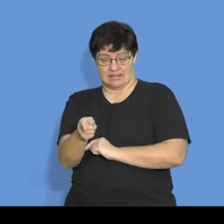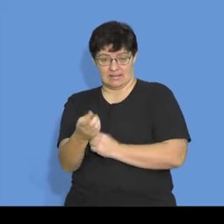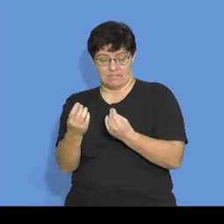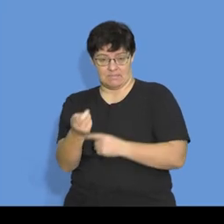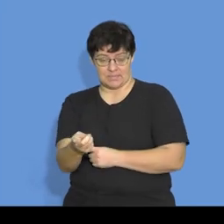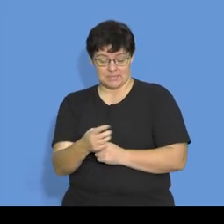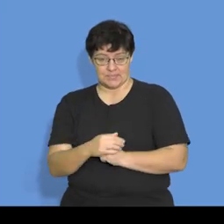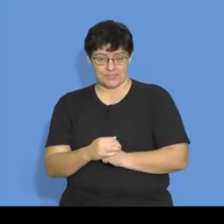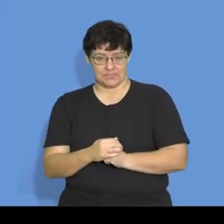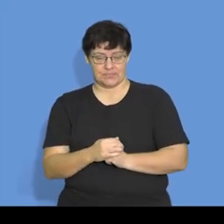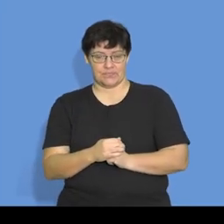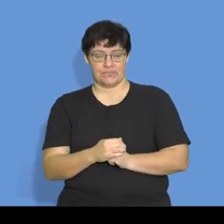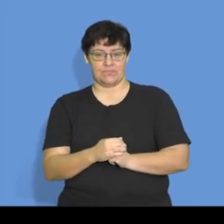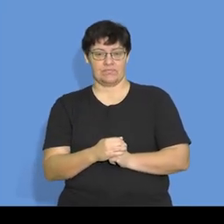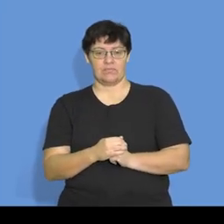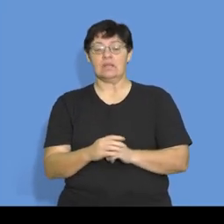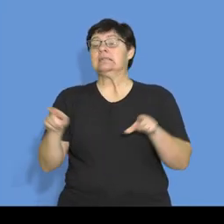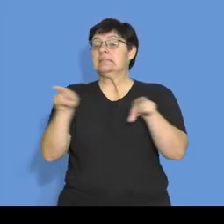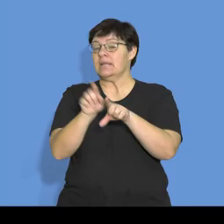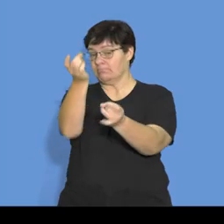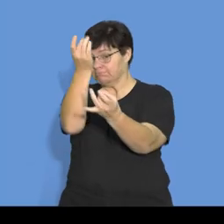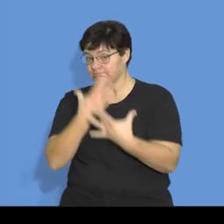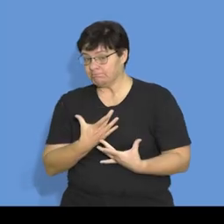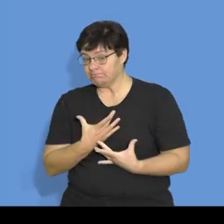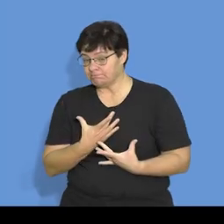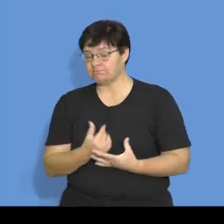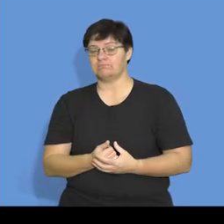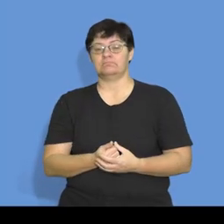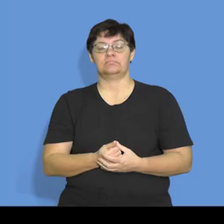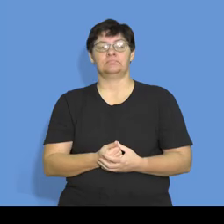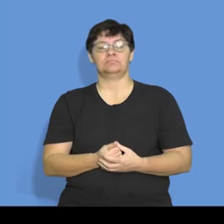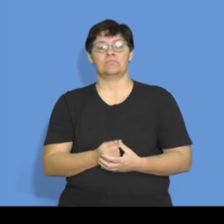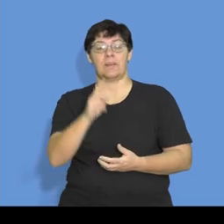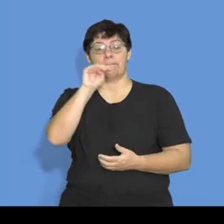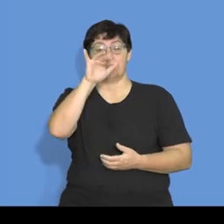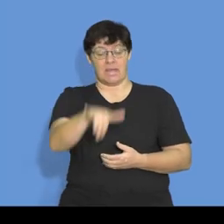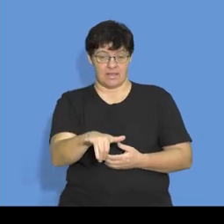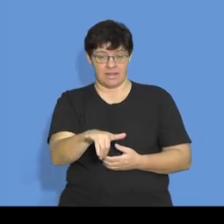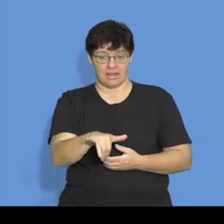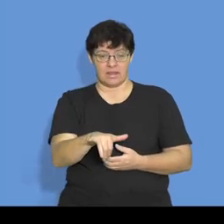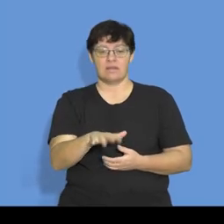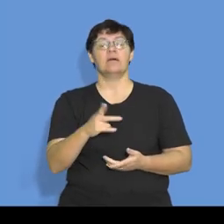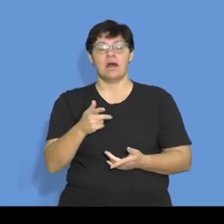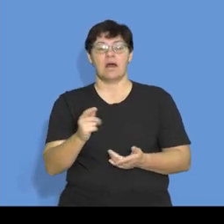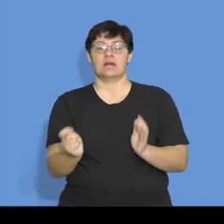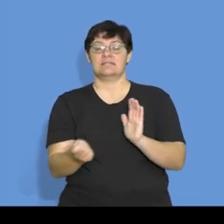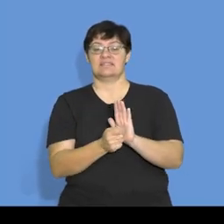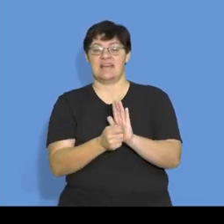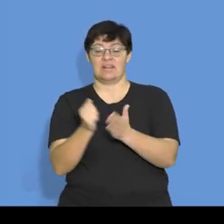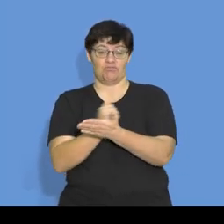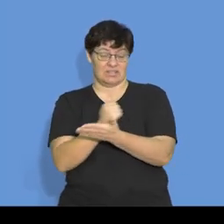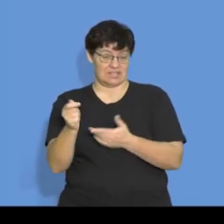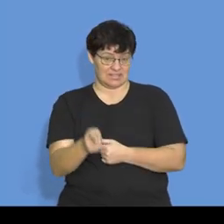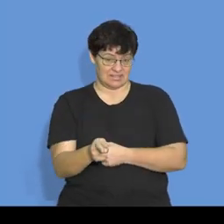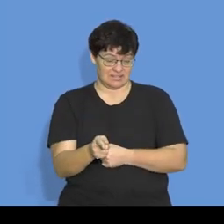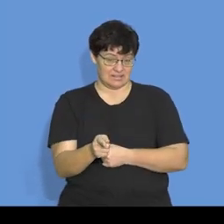right? We're also told that in May I have my credit sale, right? Now